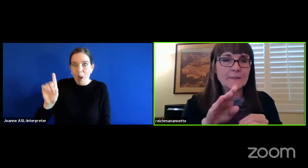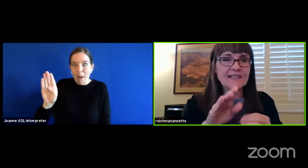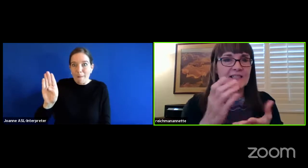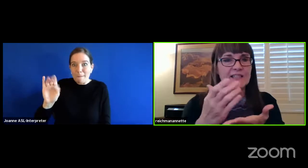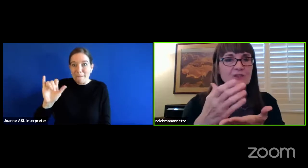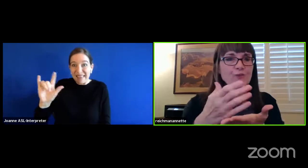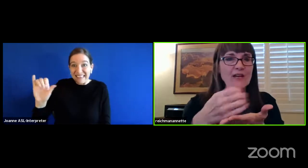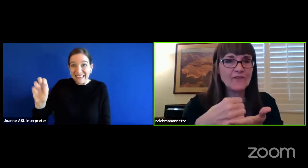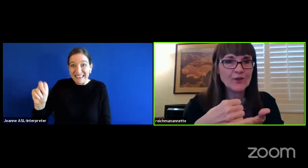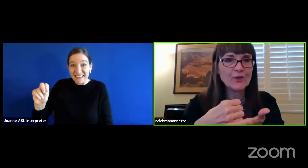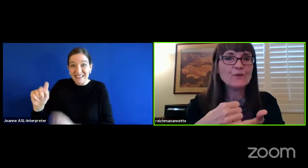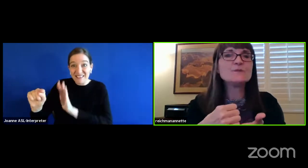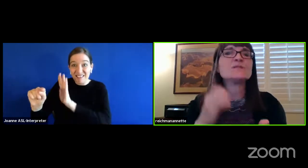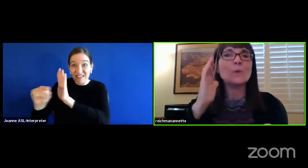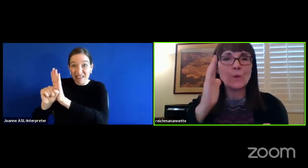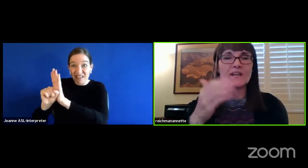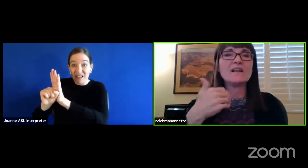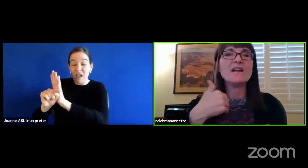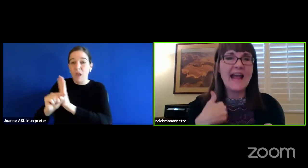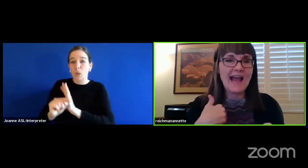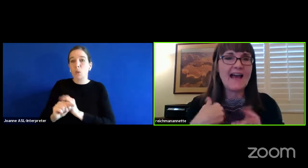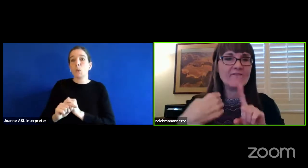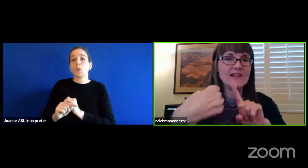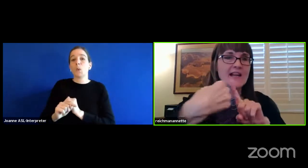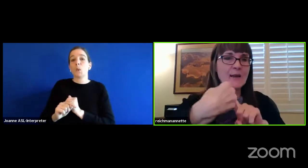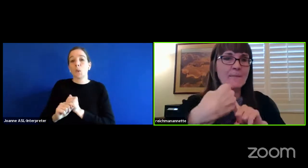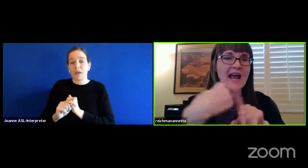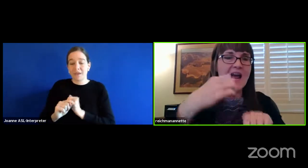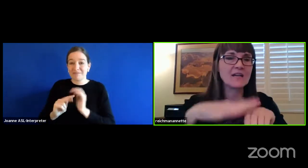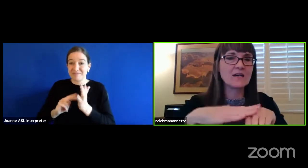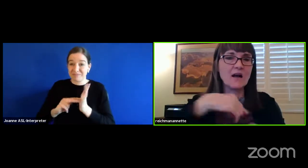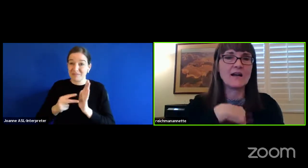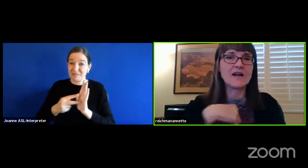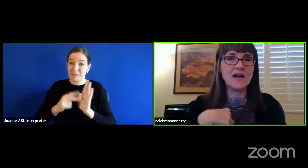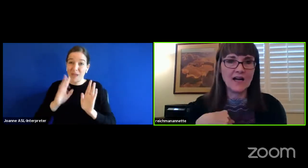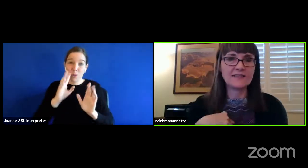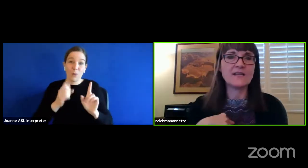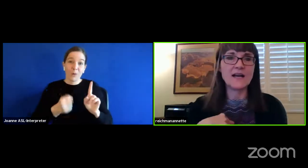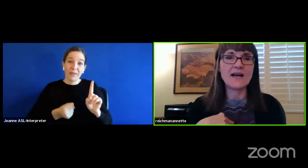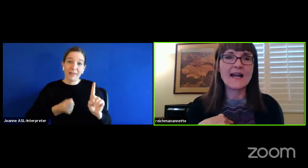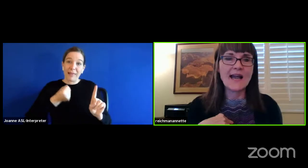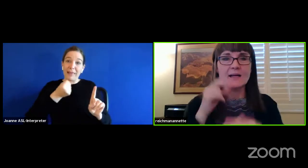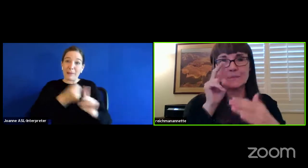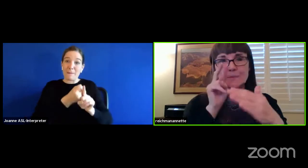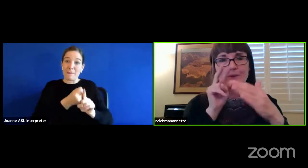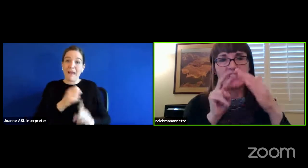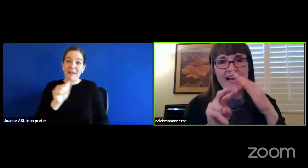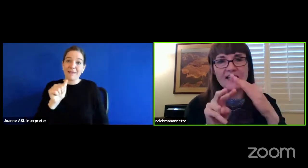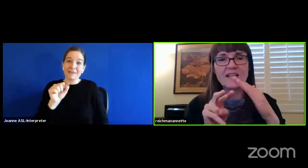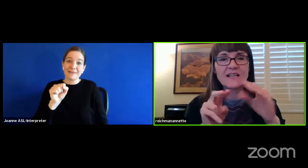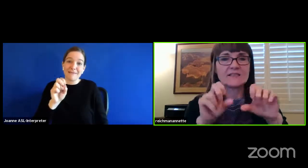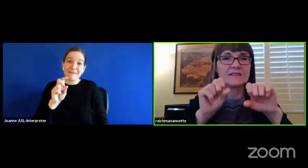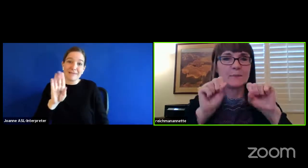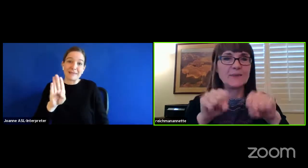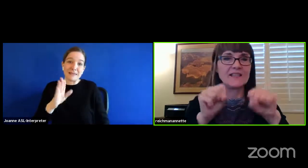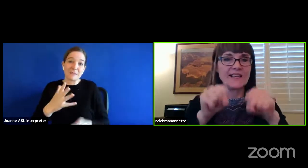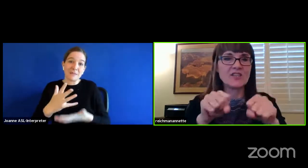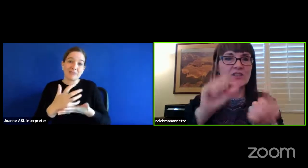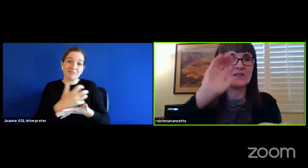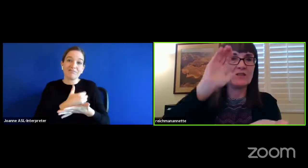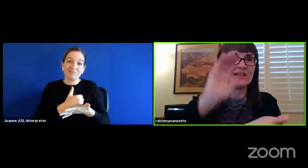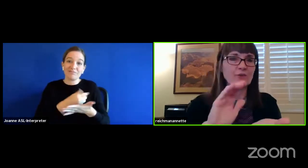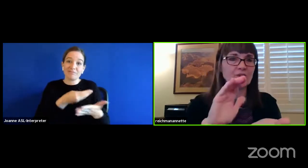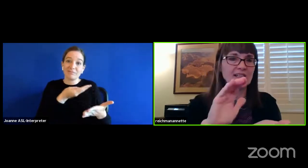ASDB's revenues will have an impact on us. I am projecting some